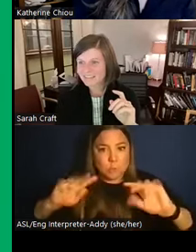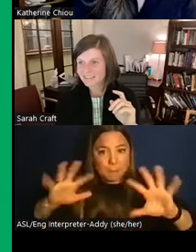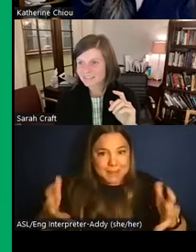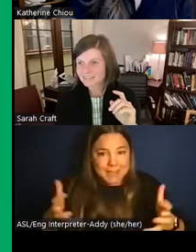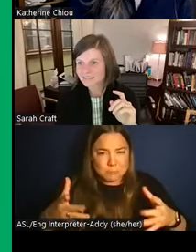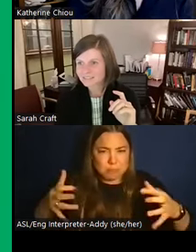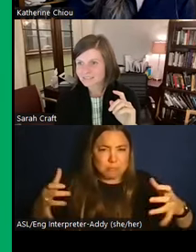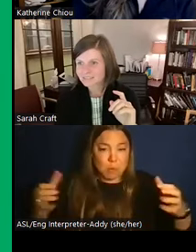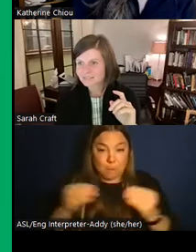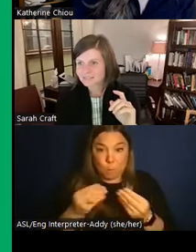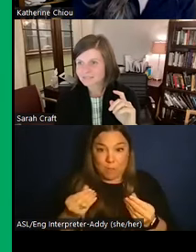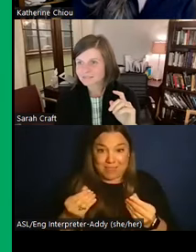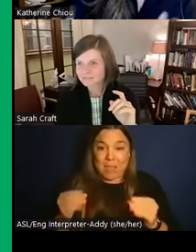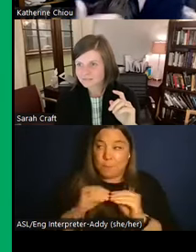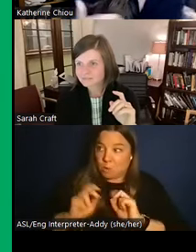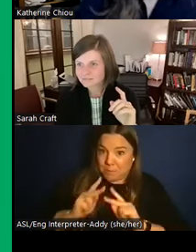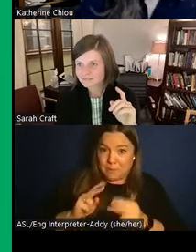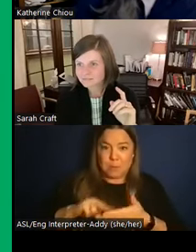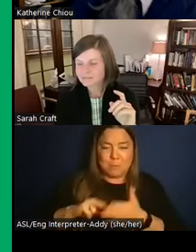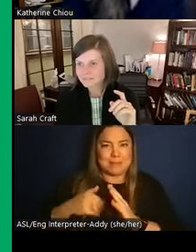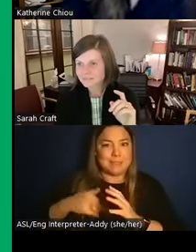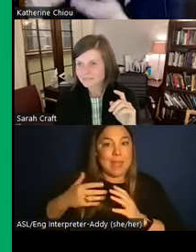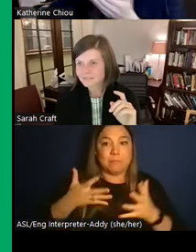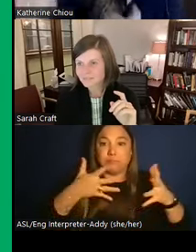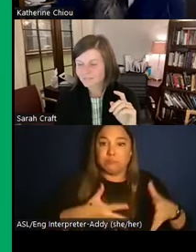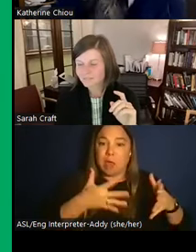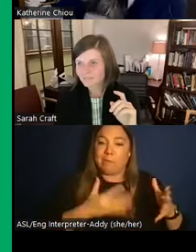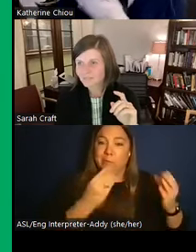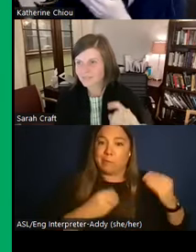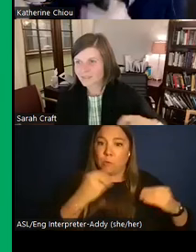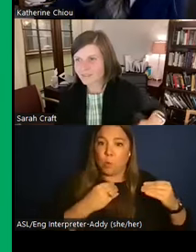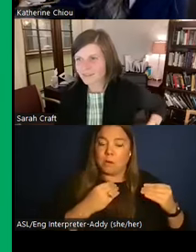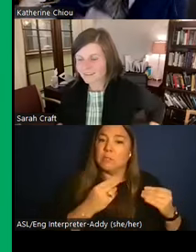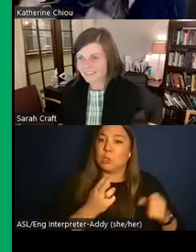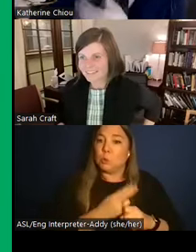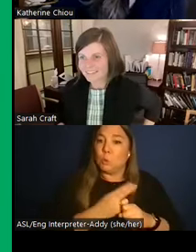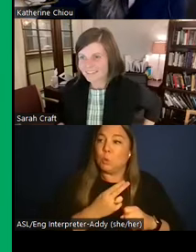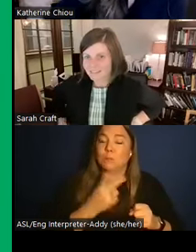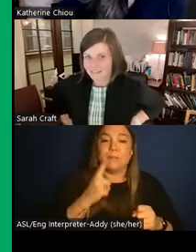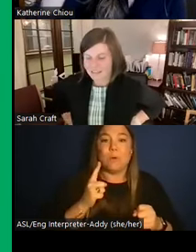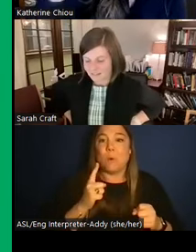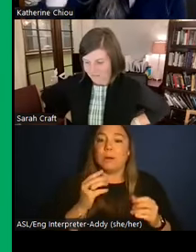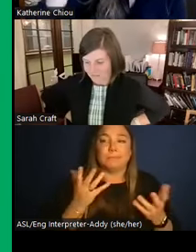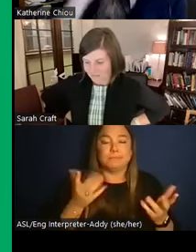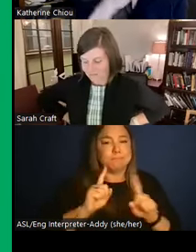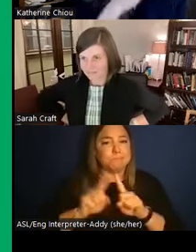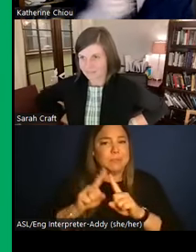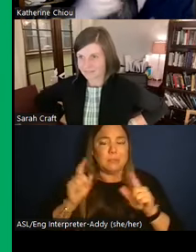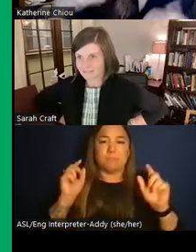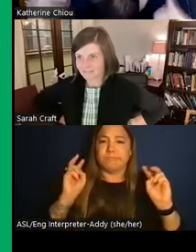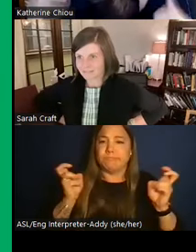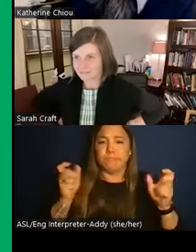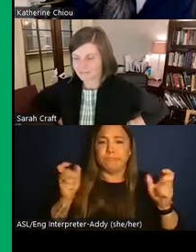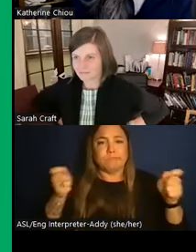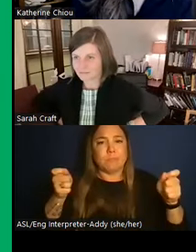more land means you have extra surplus that can be then used to feed the sort of administrative activities of that organization, and